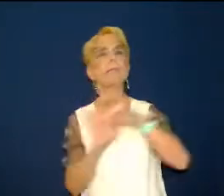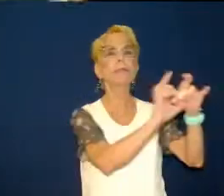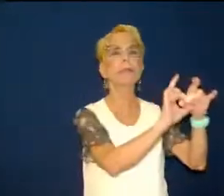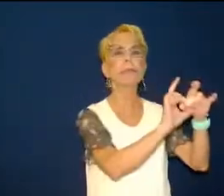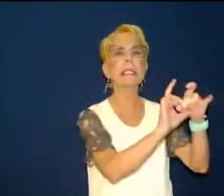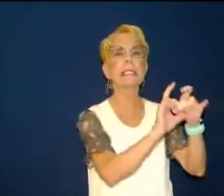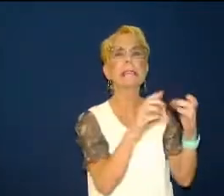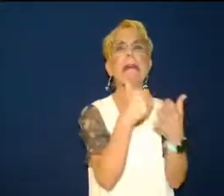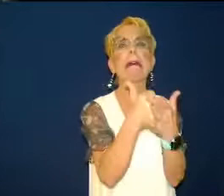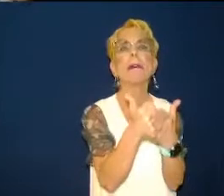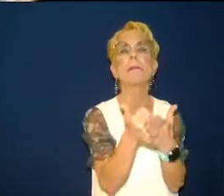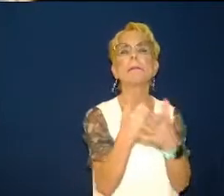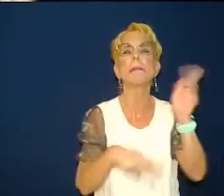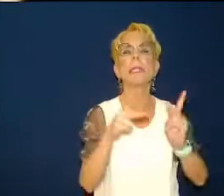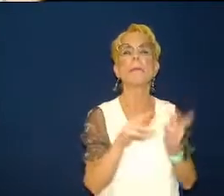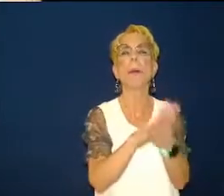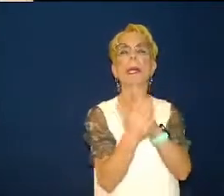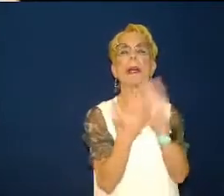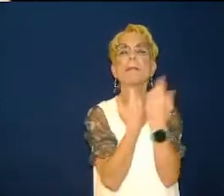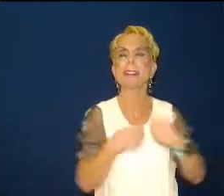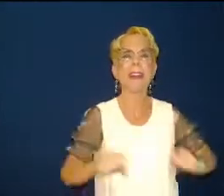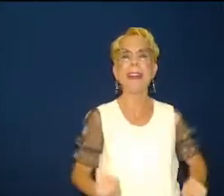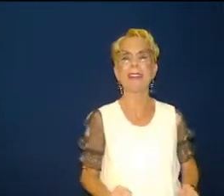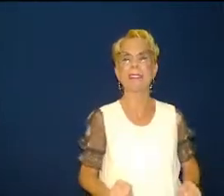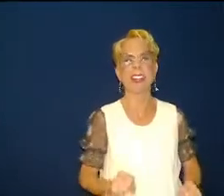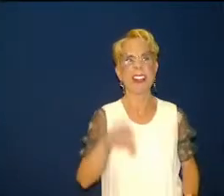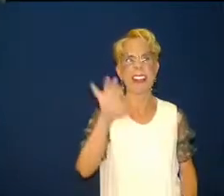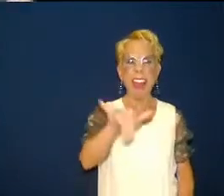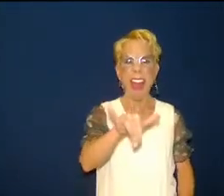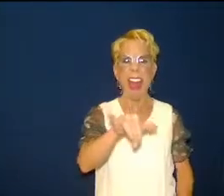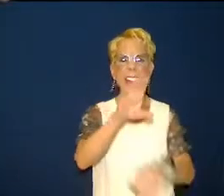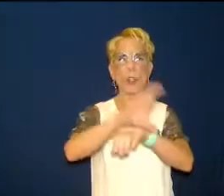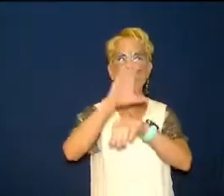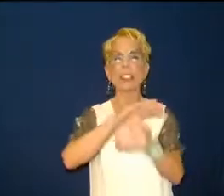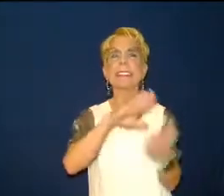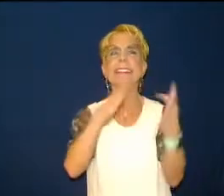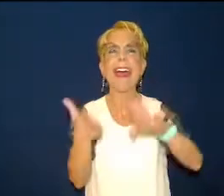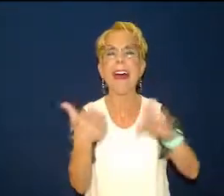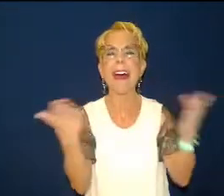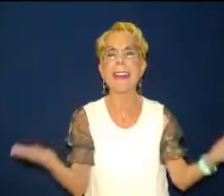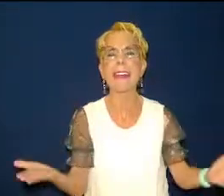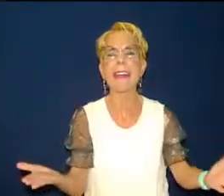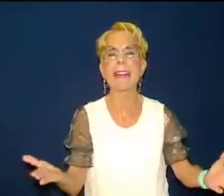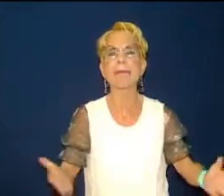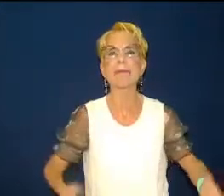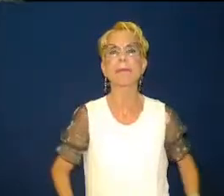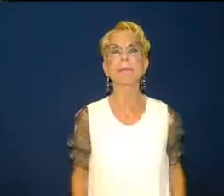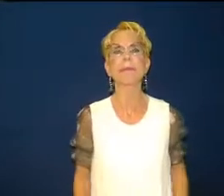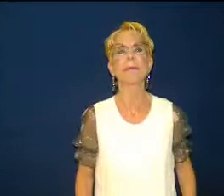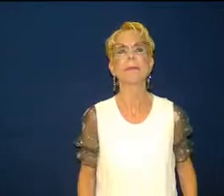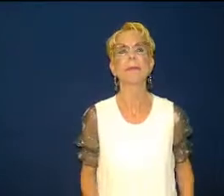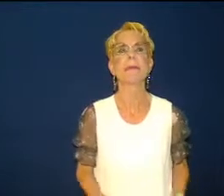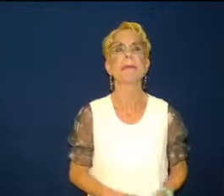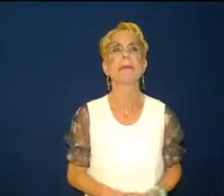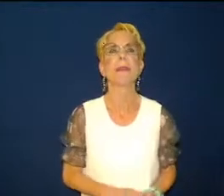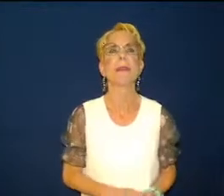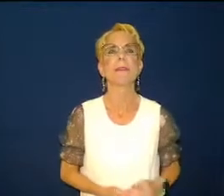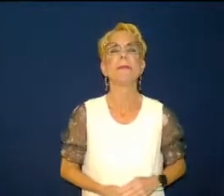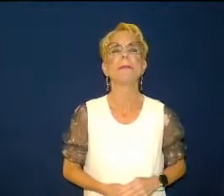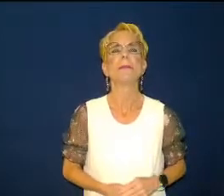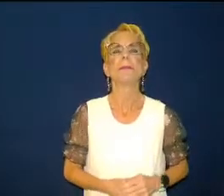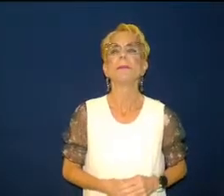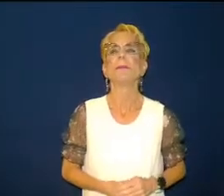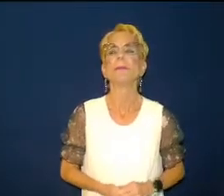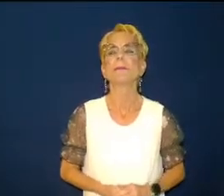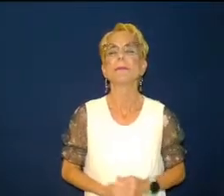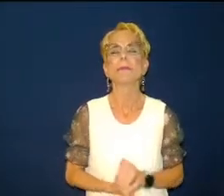with jesus or without jesus and so so uh they we don't have a real love for the lost we don't have compassion for the unchurched and uh